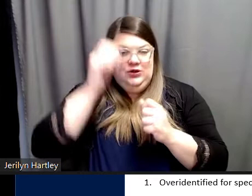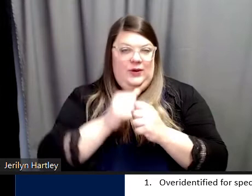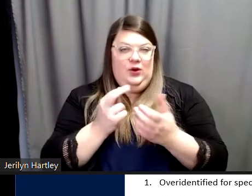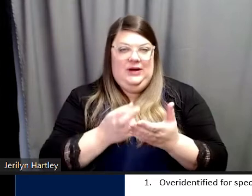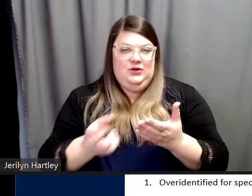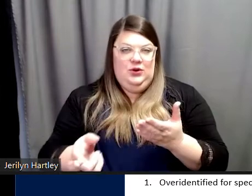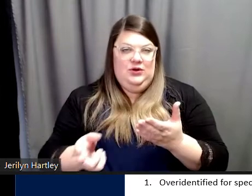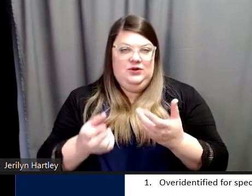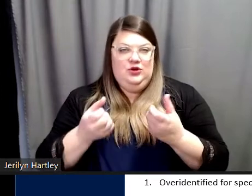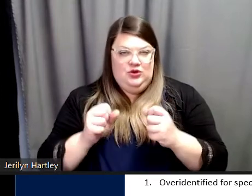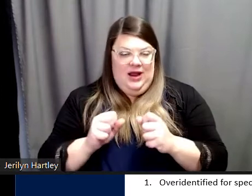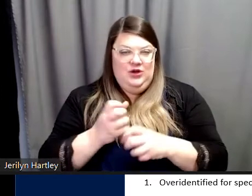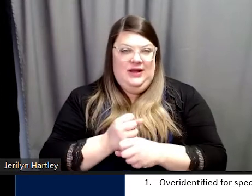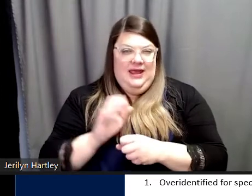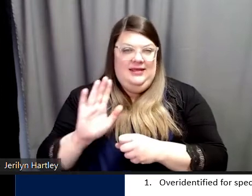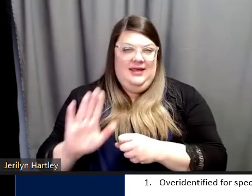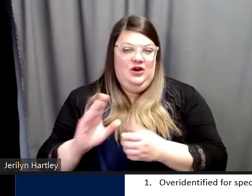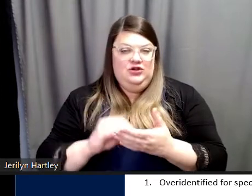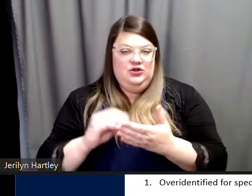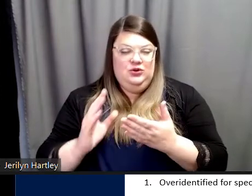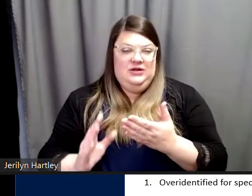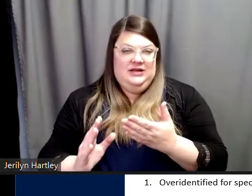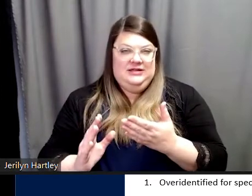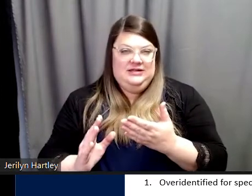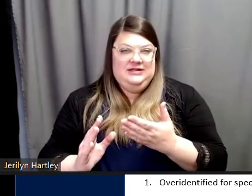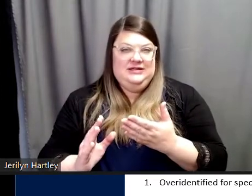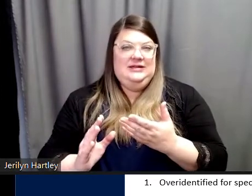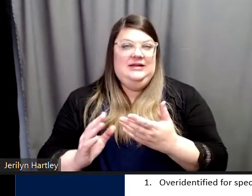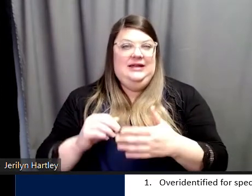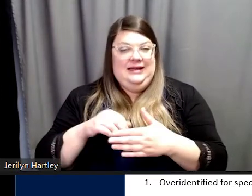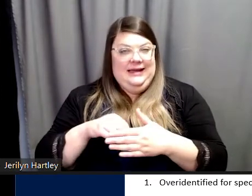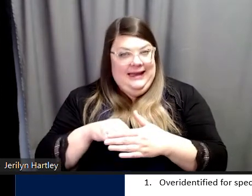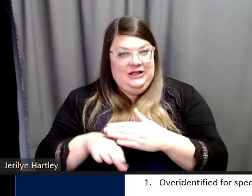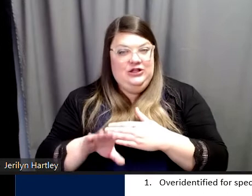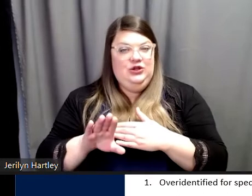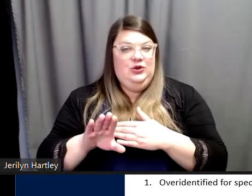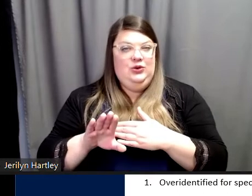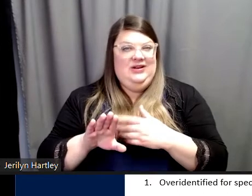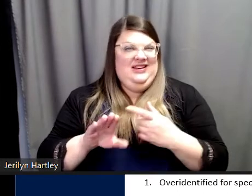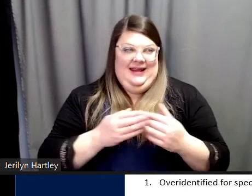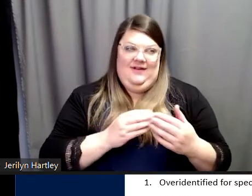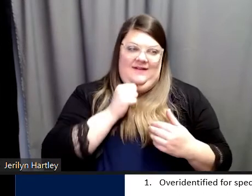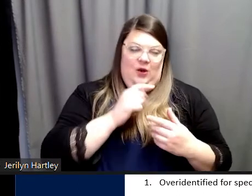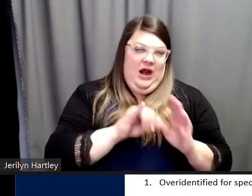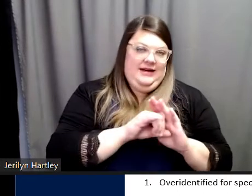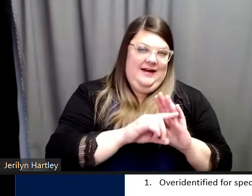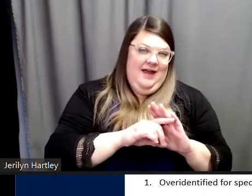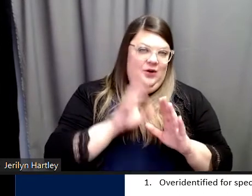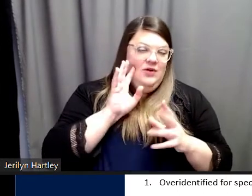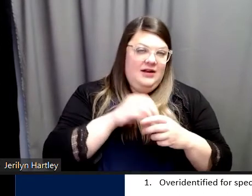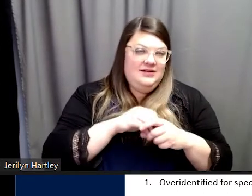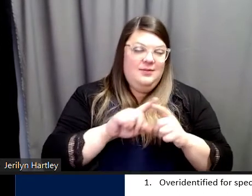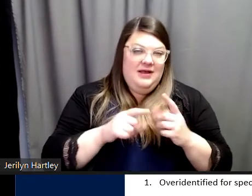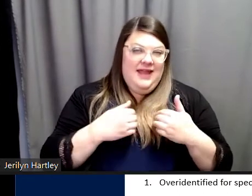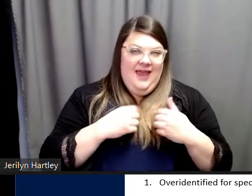to get their students into, even if they weren't identified with autism, but they had perhaps a